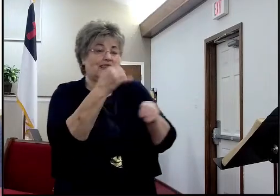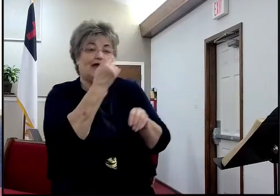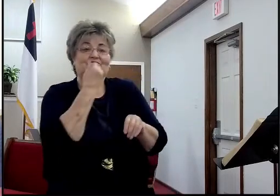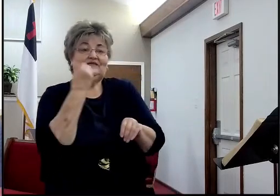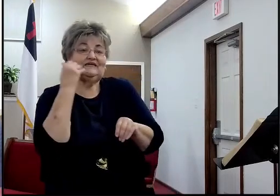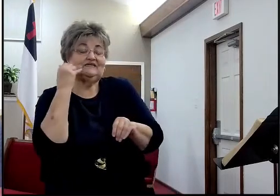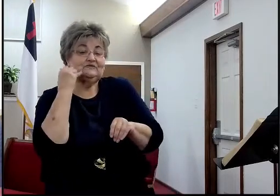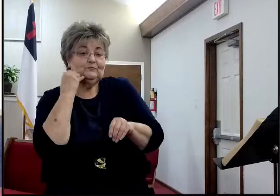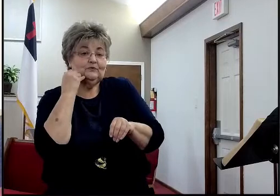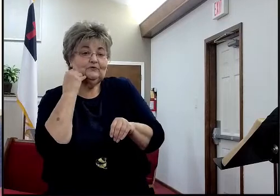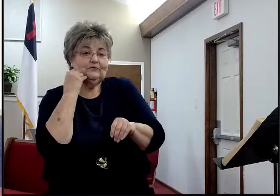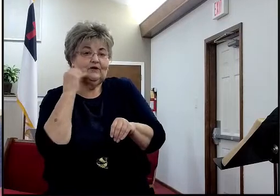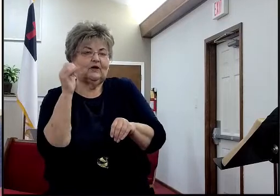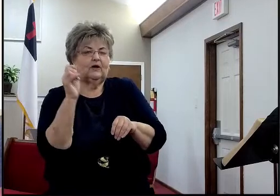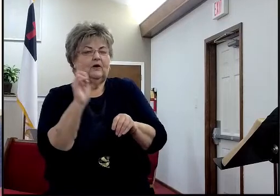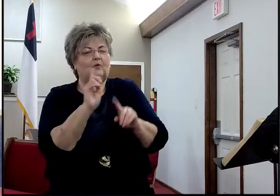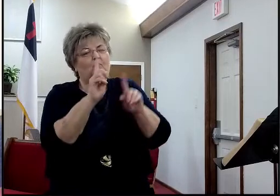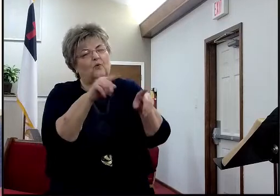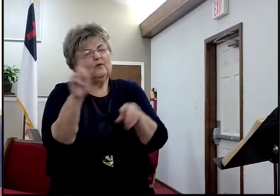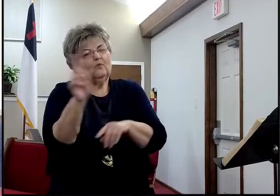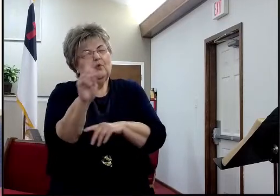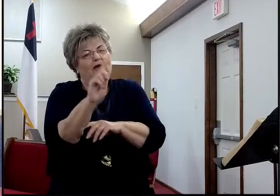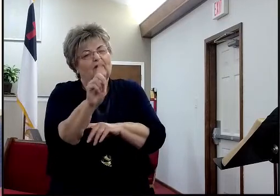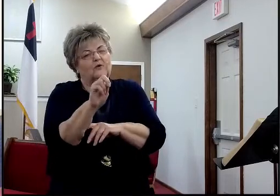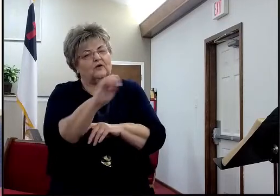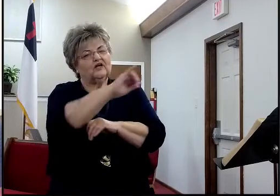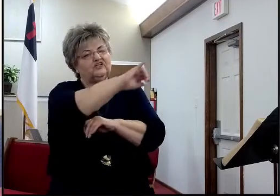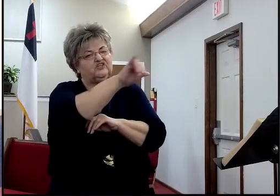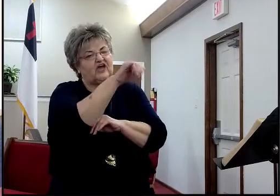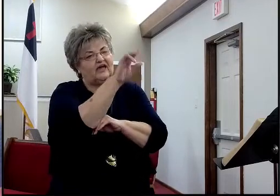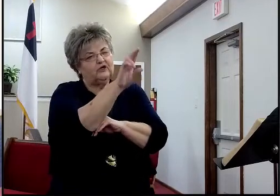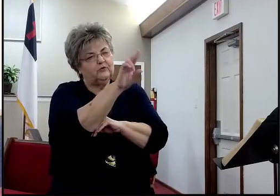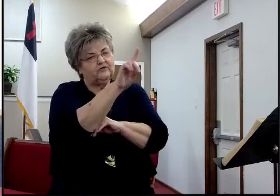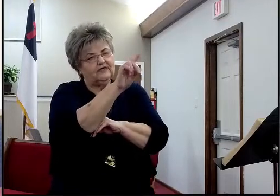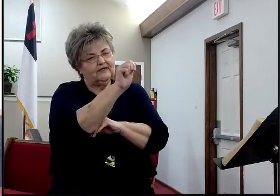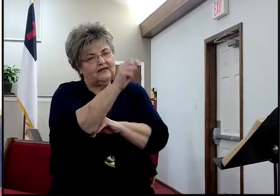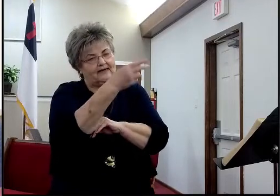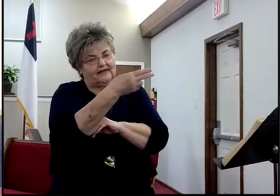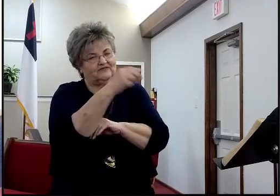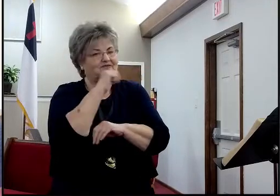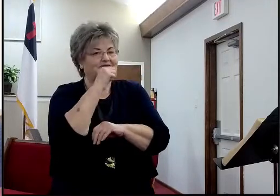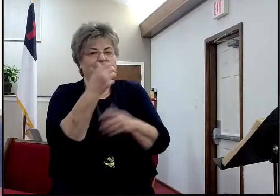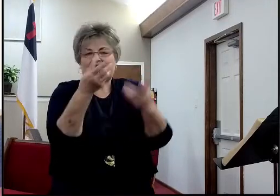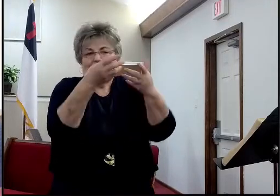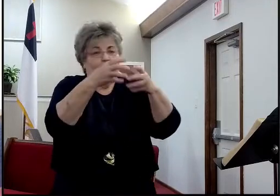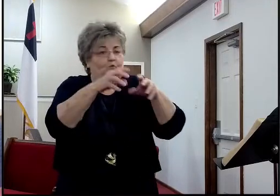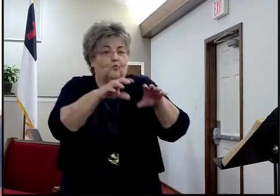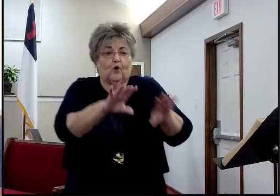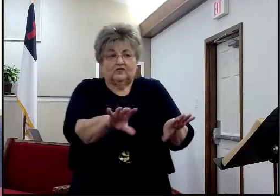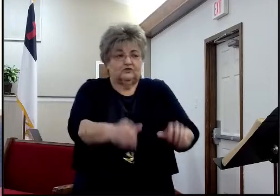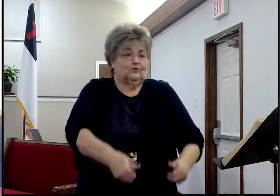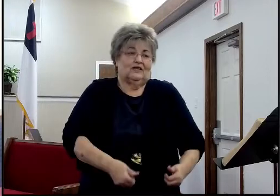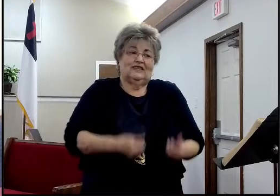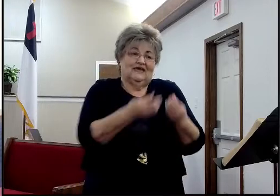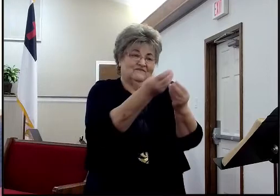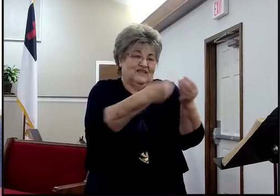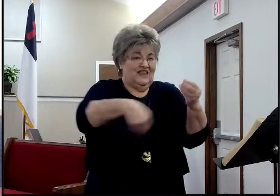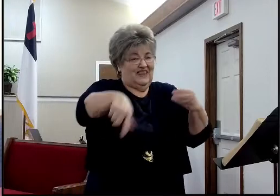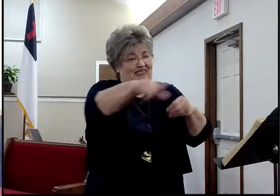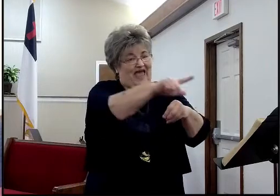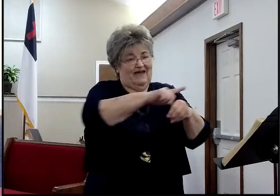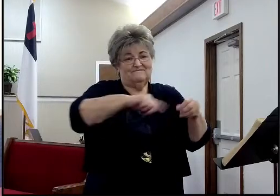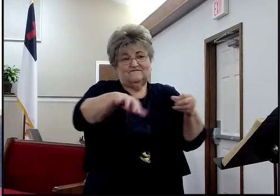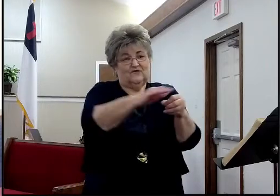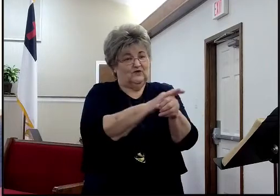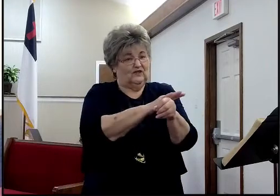they were not going to live, in a land, that was in idolatry, they still went down there, to worship, and presumably,